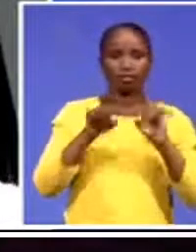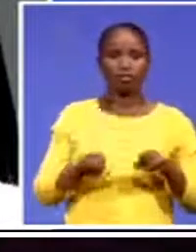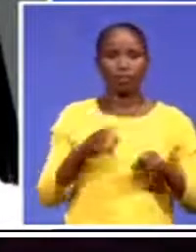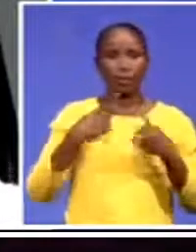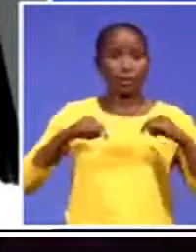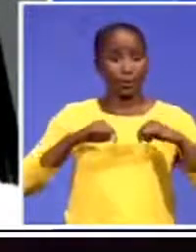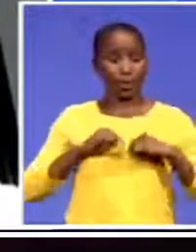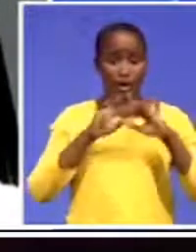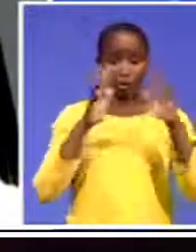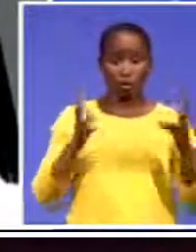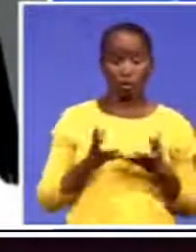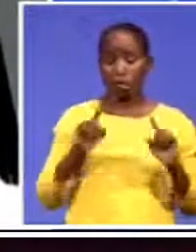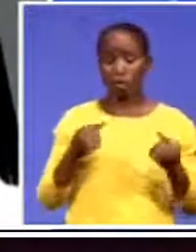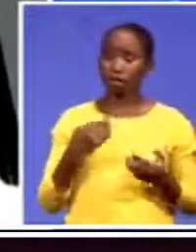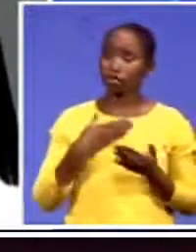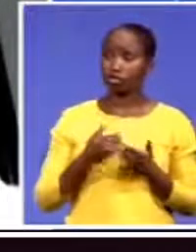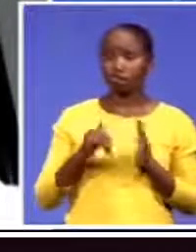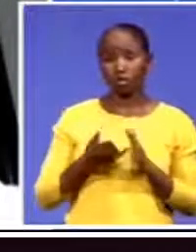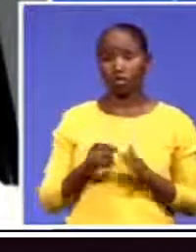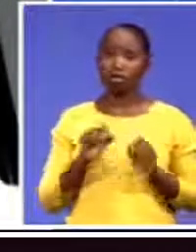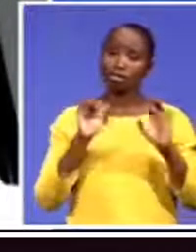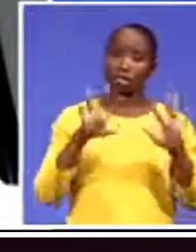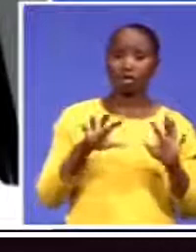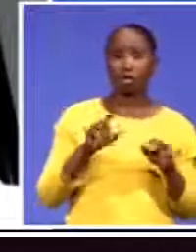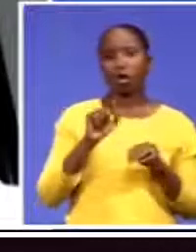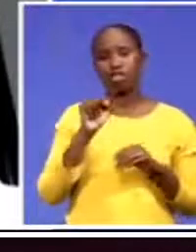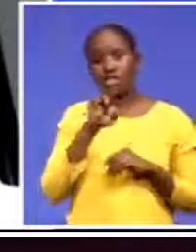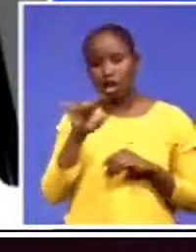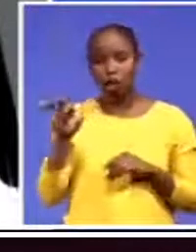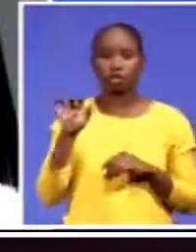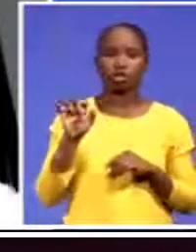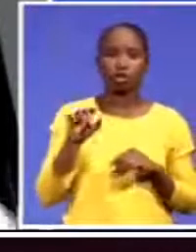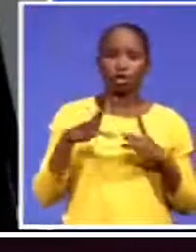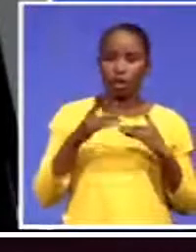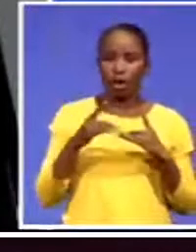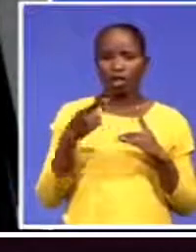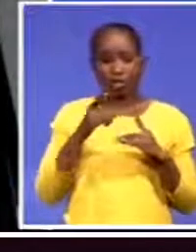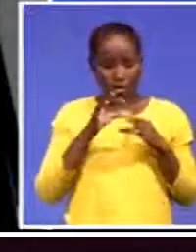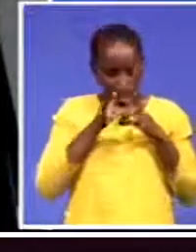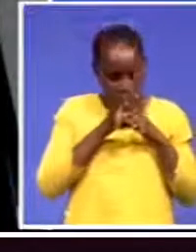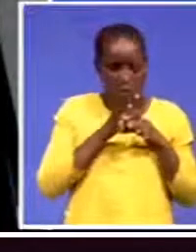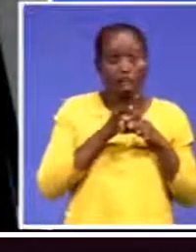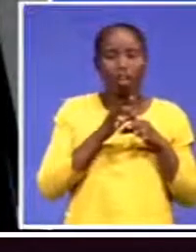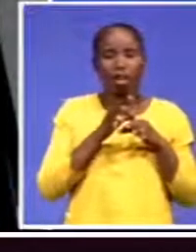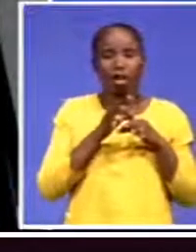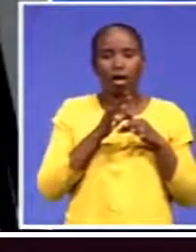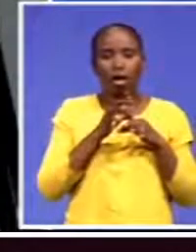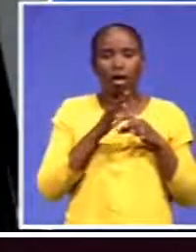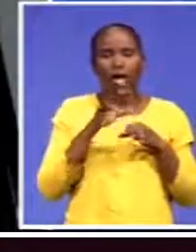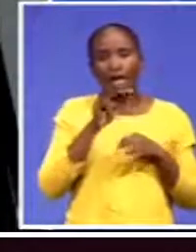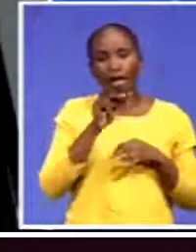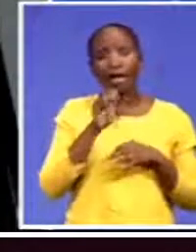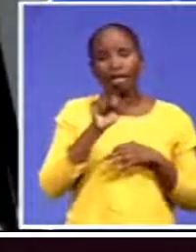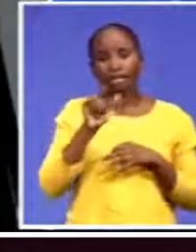at our economic recovery for our small and medium-sized enterprises. So we effectively established a programme called